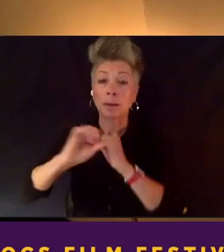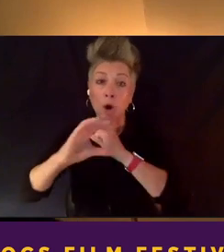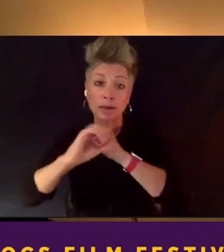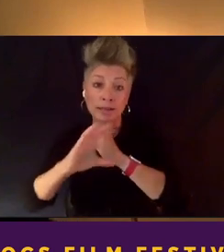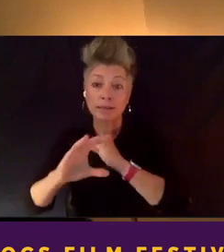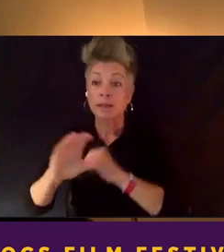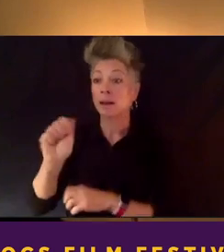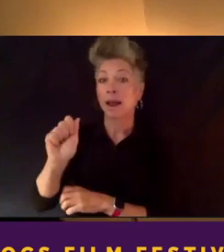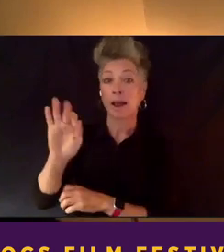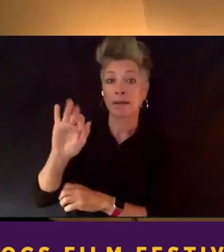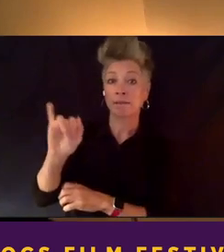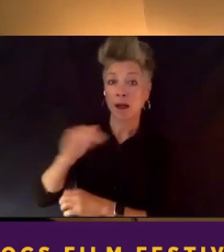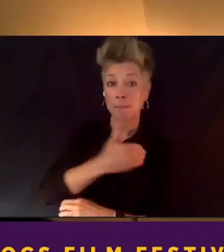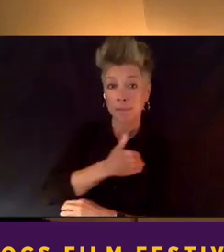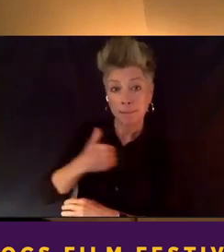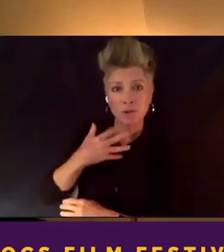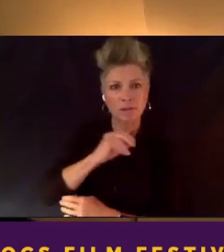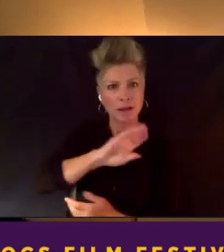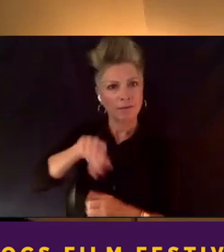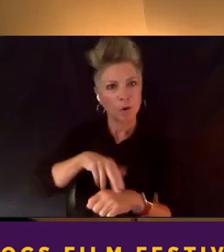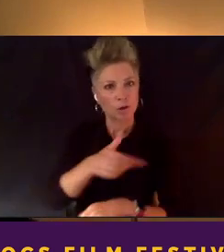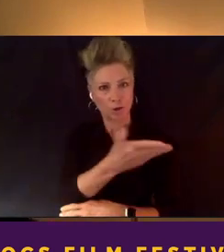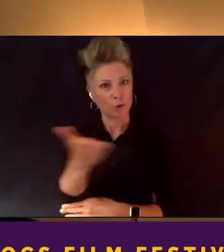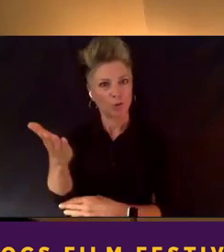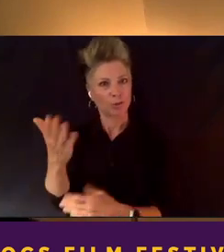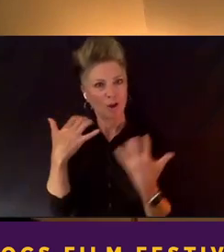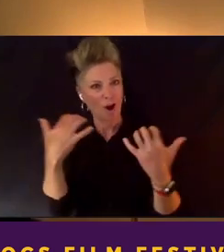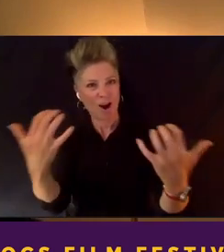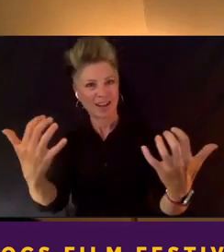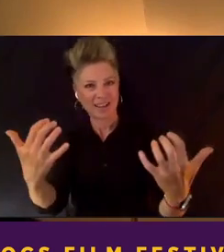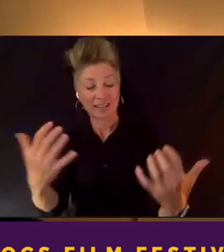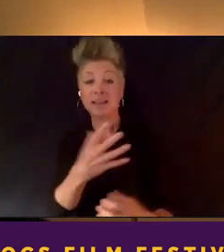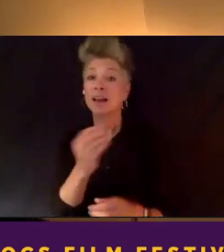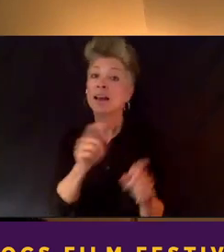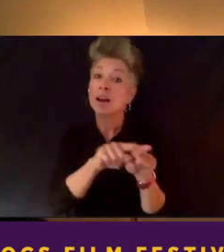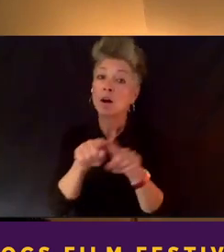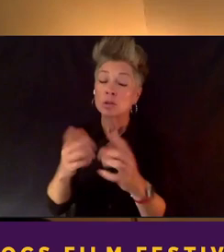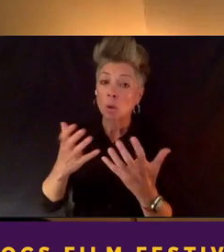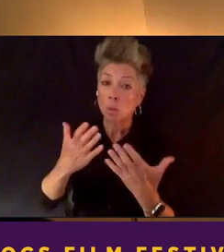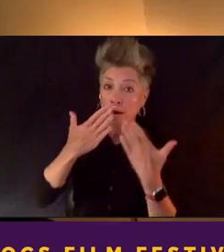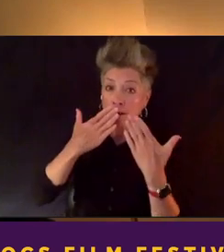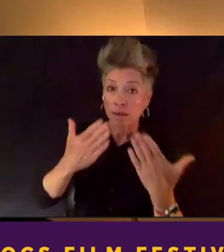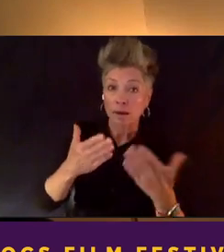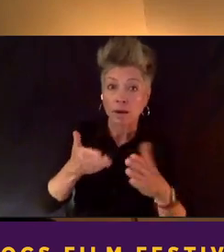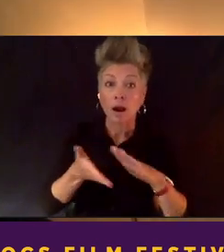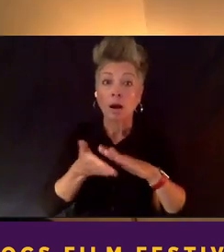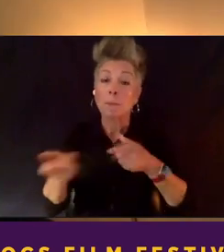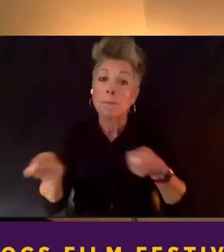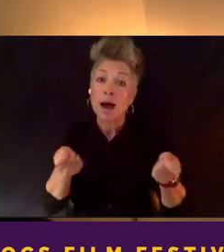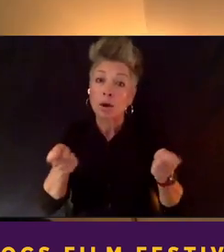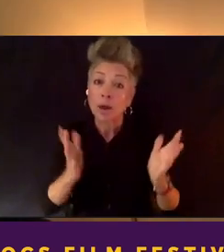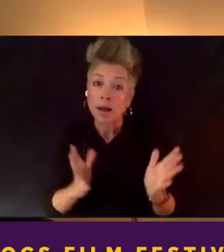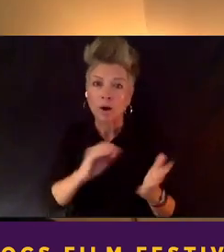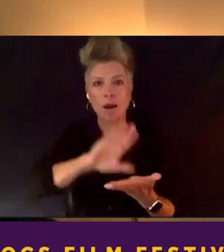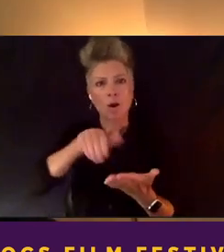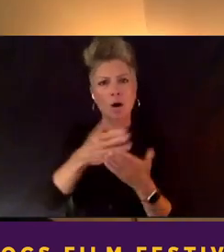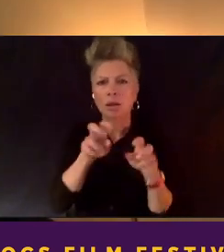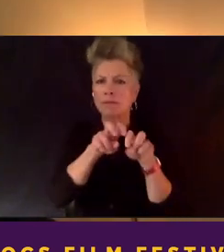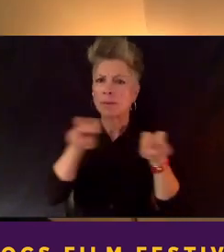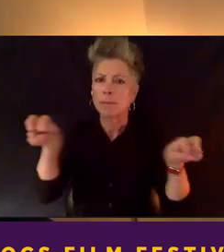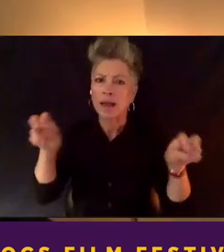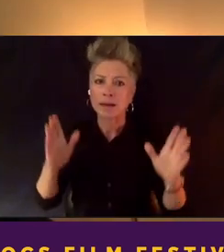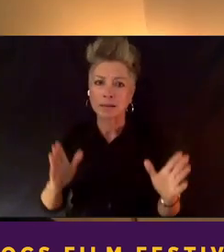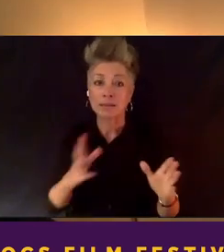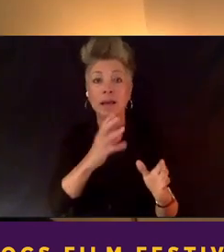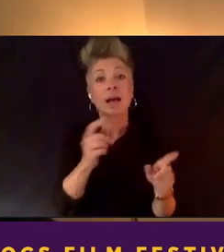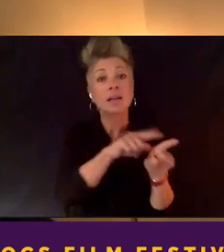members, and of course you, our audience, and I also want to thank our moderator and all of our panelists, as well as our